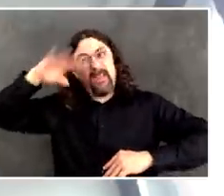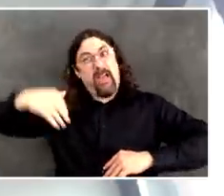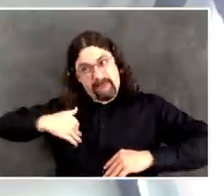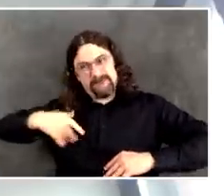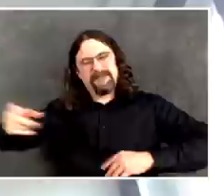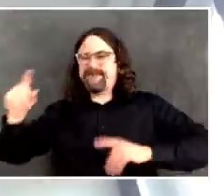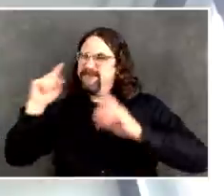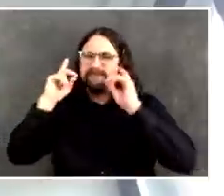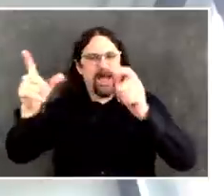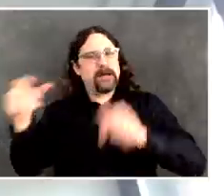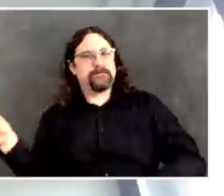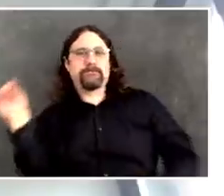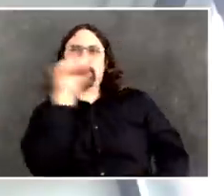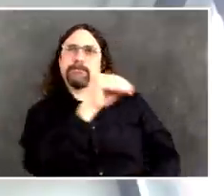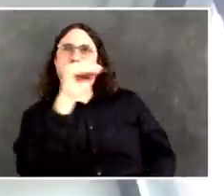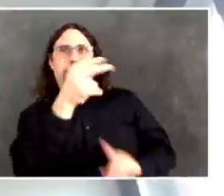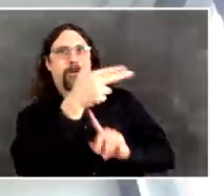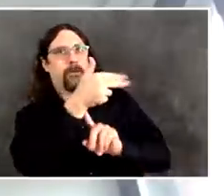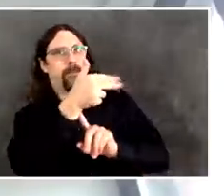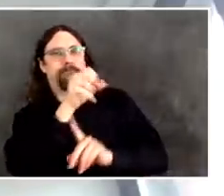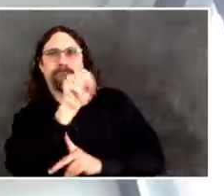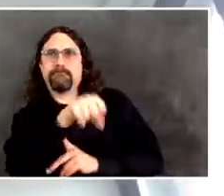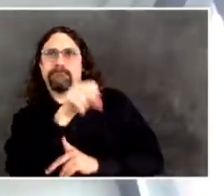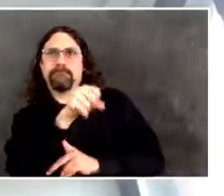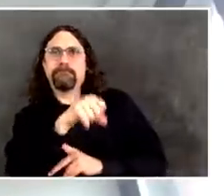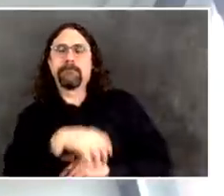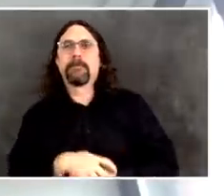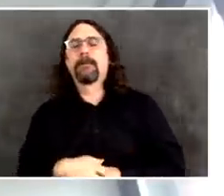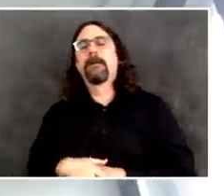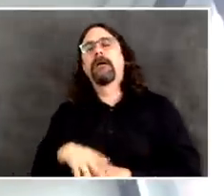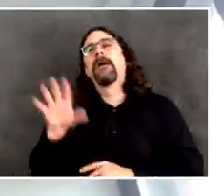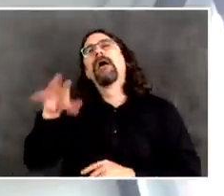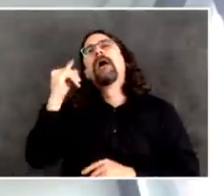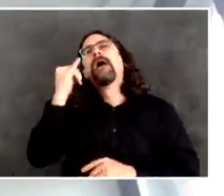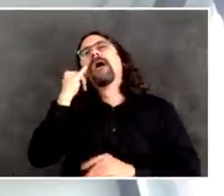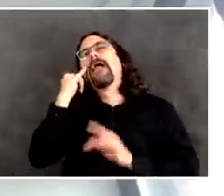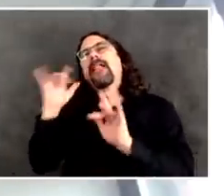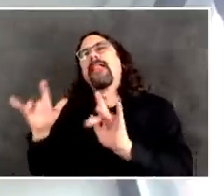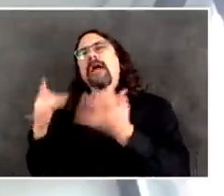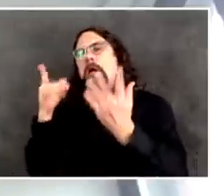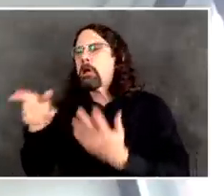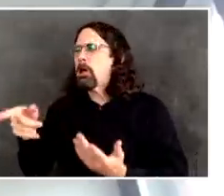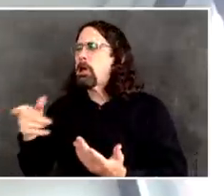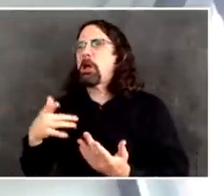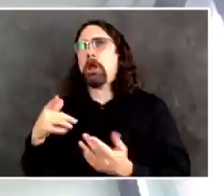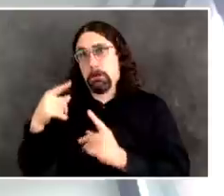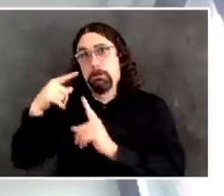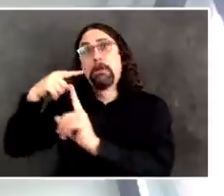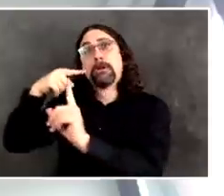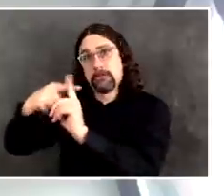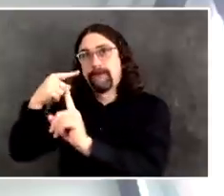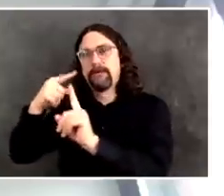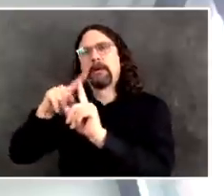the nursing home. I think what we've read in some of the descriptions is that many of these nursing homes have not had the appropriate